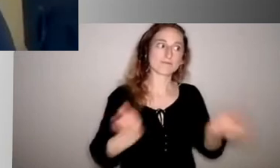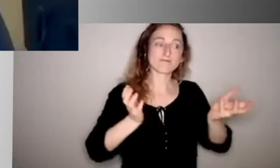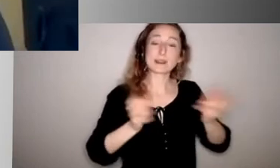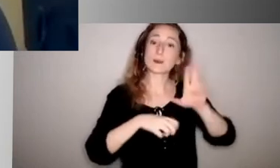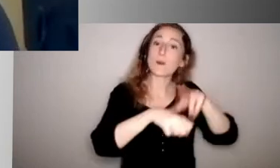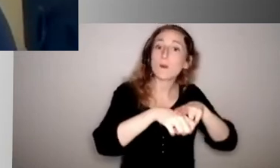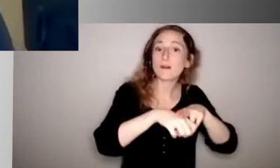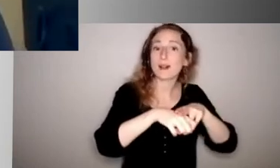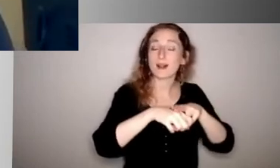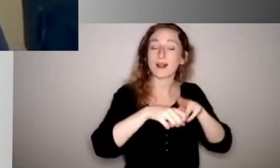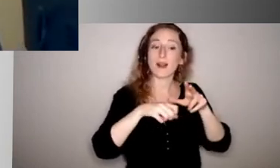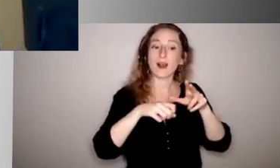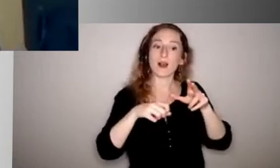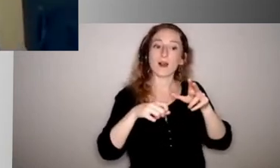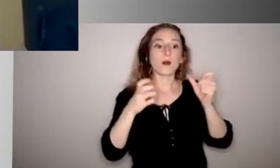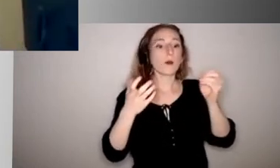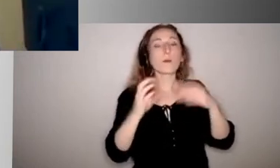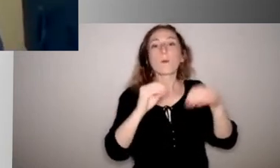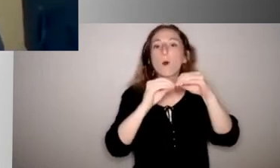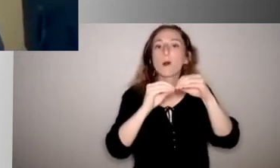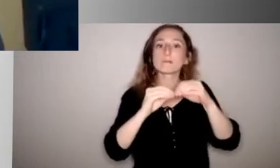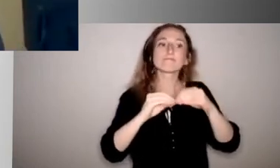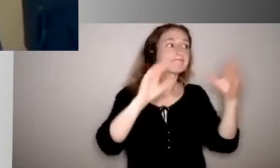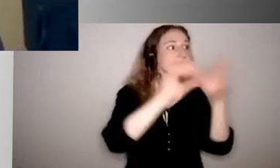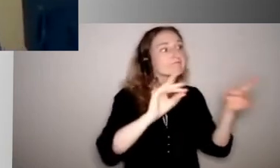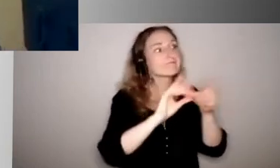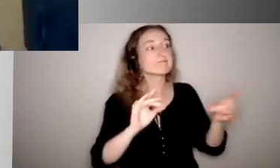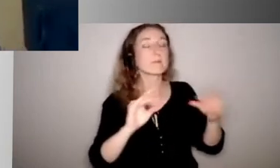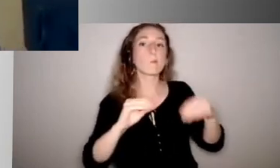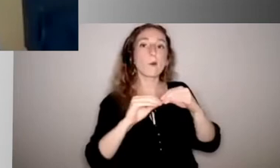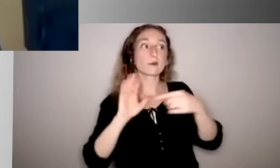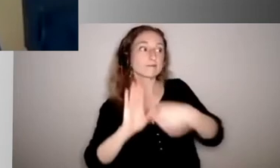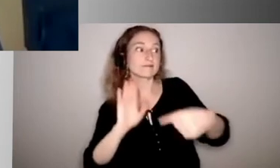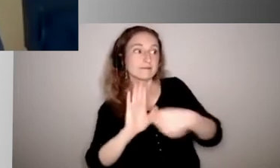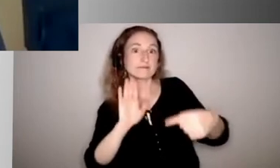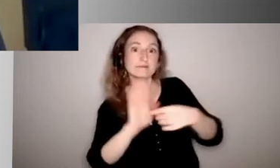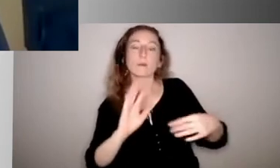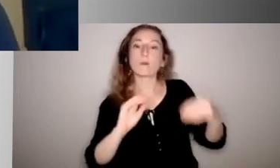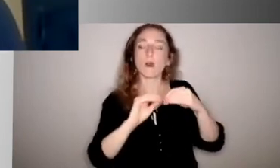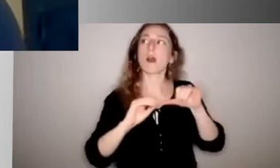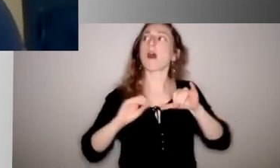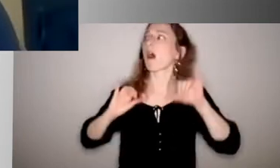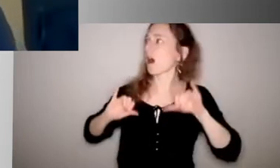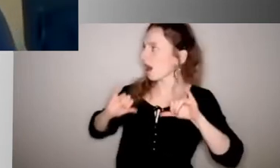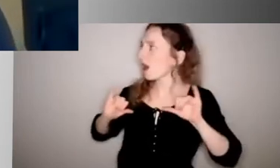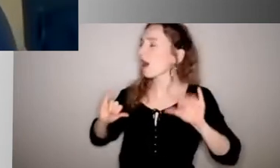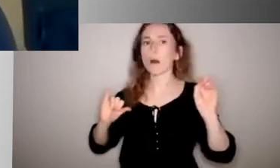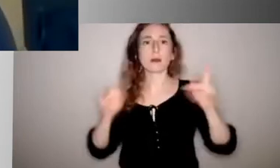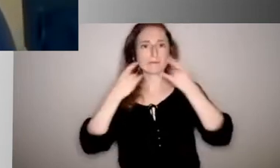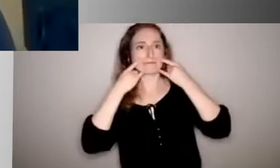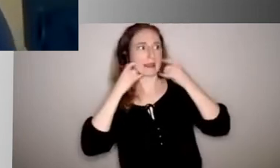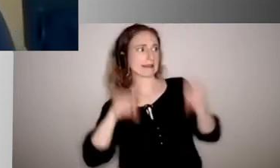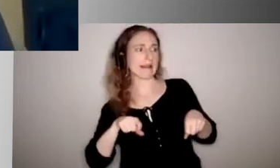talk about it more, when you bring it up in some different activities, it normalizes the thought process. so depending on the different grade